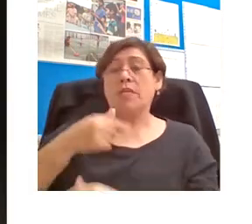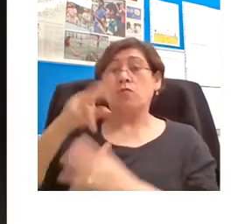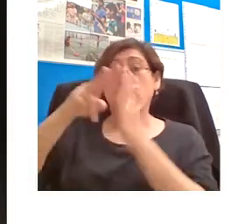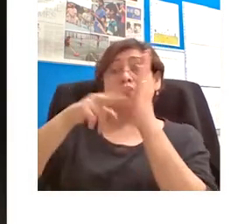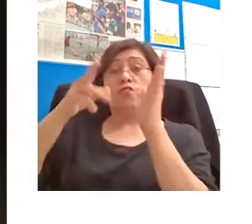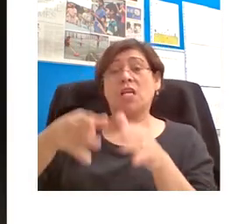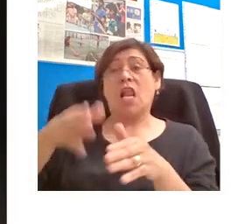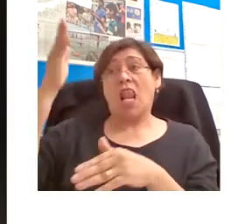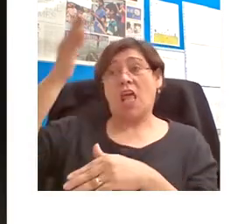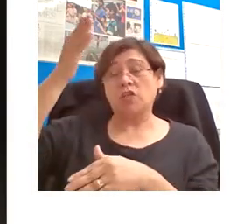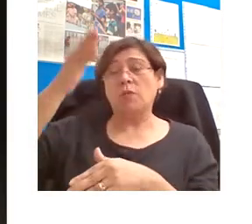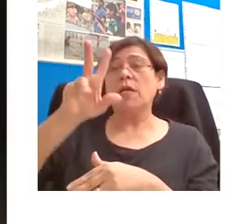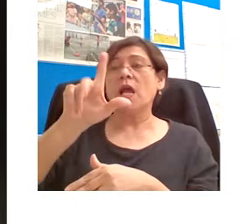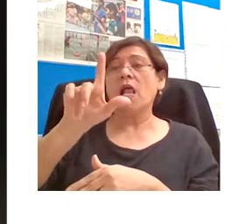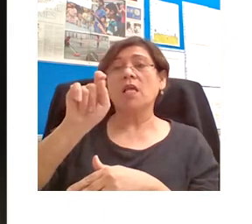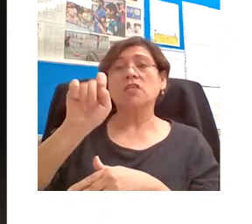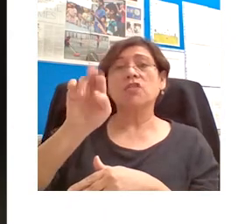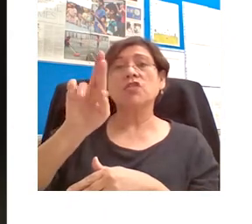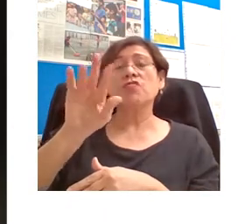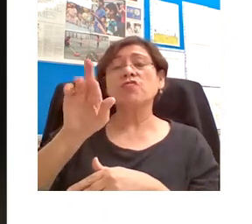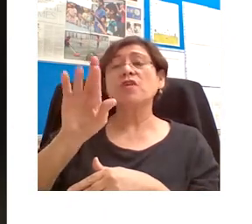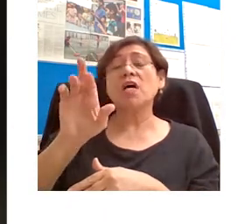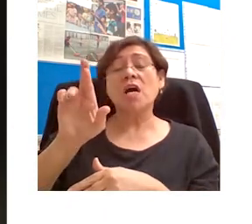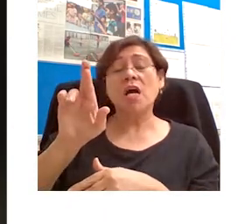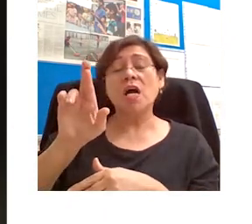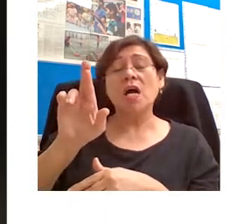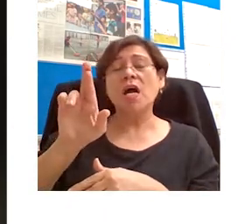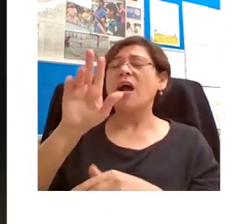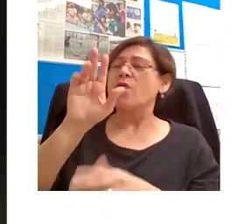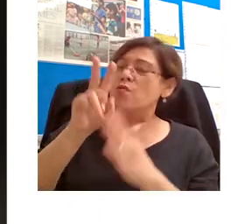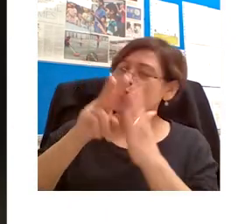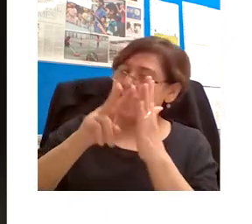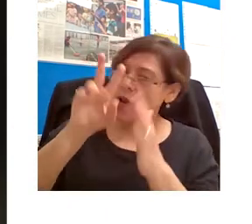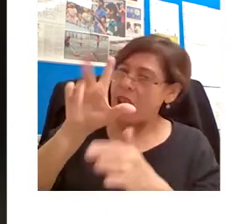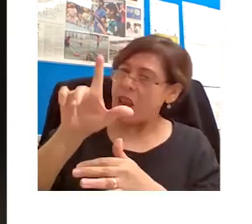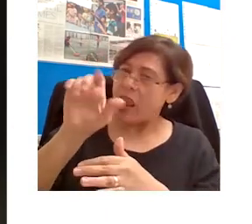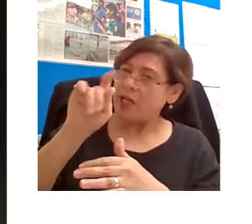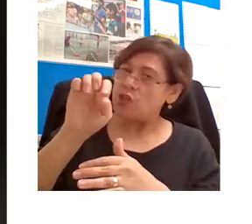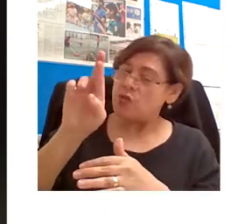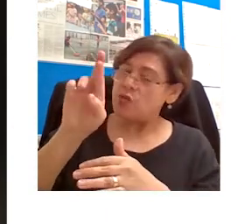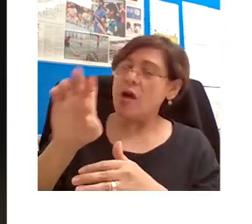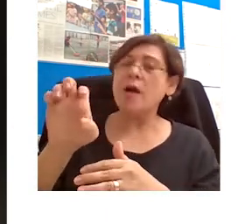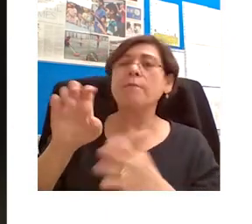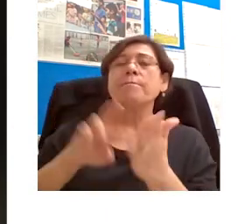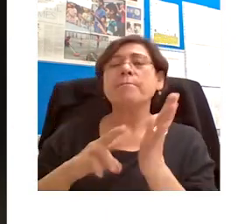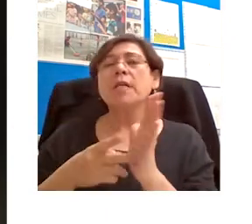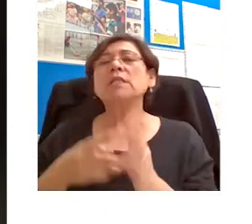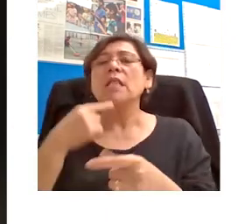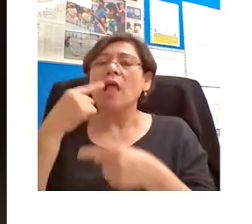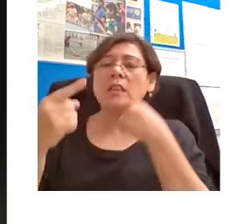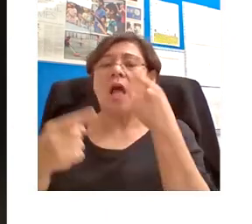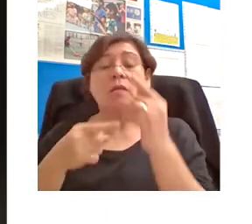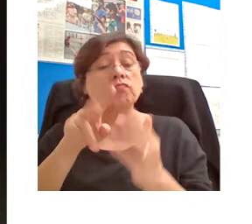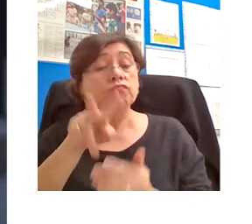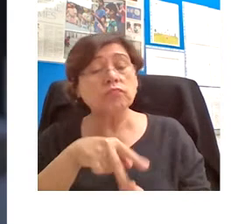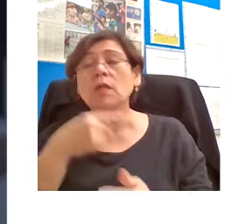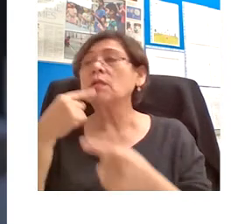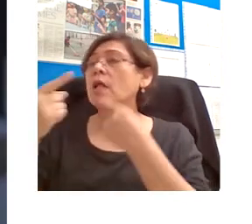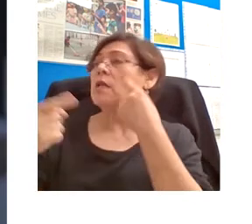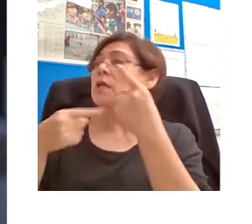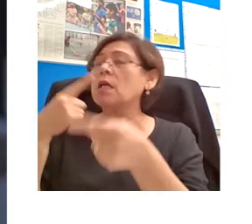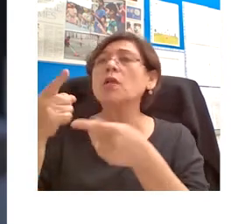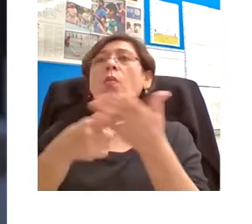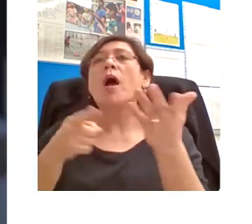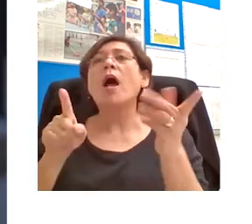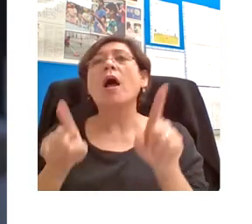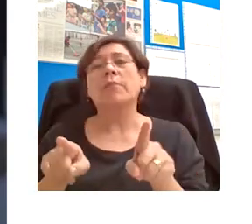read the text in front of him. He offered a running commentary or gloss on specific points of interest or difficulty, which the